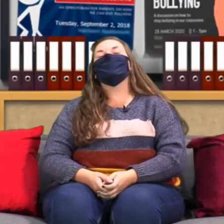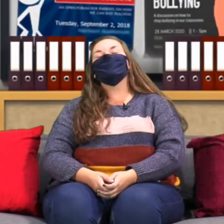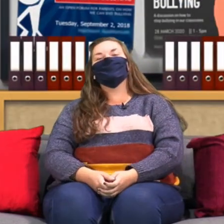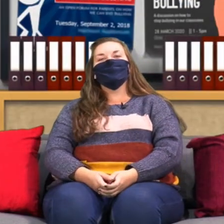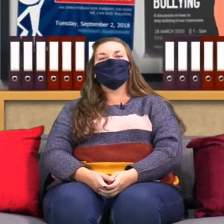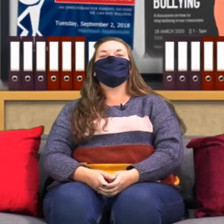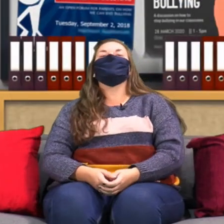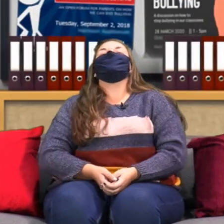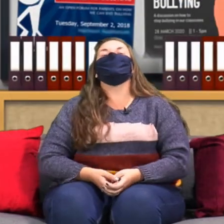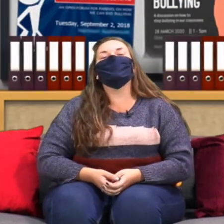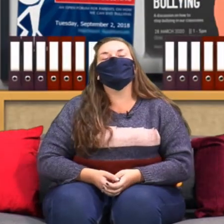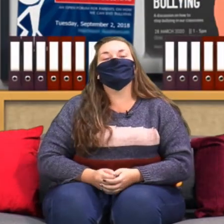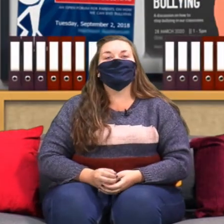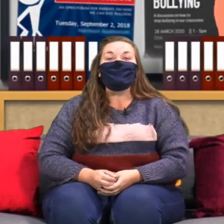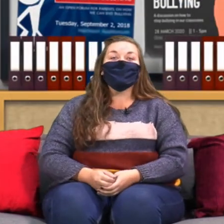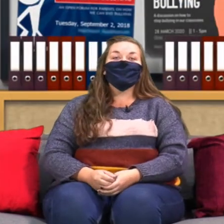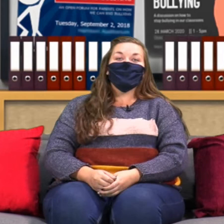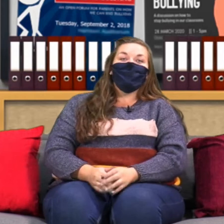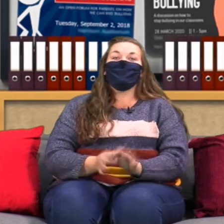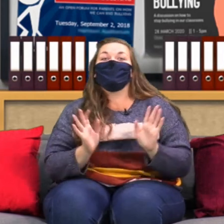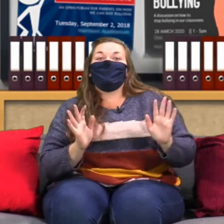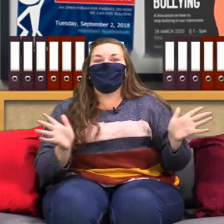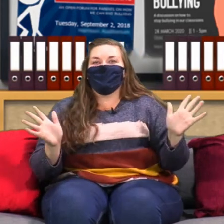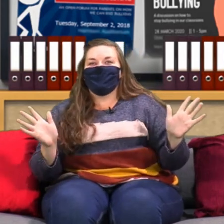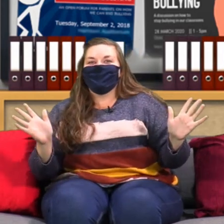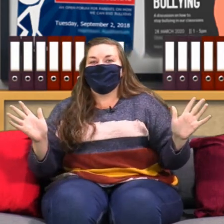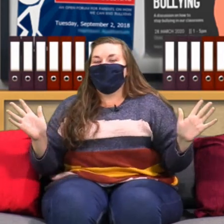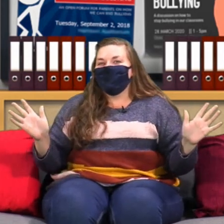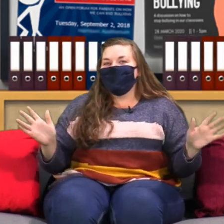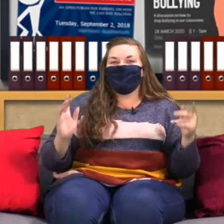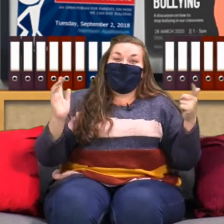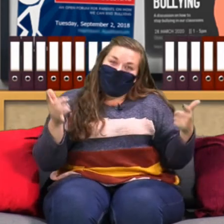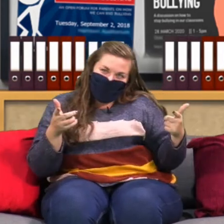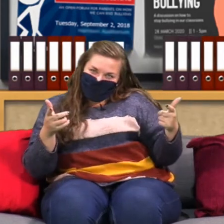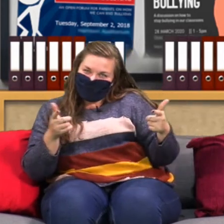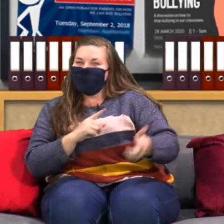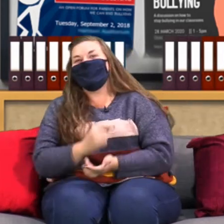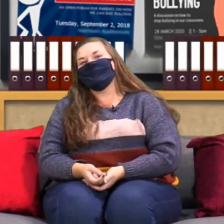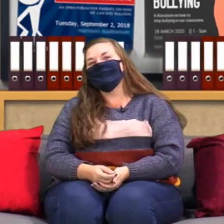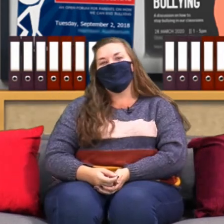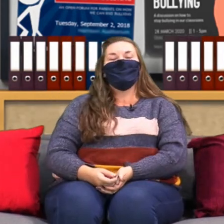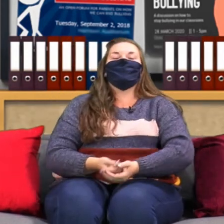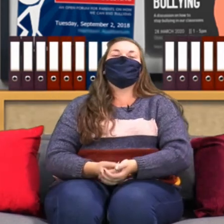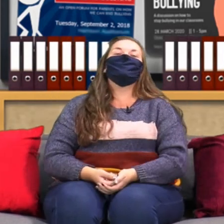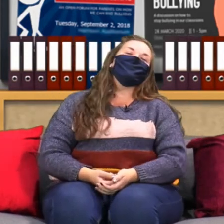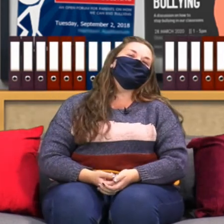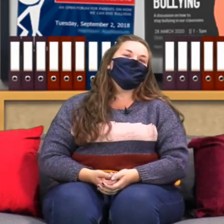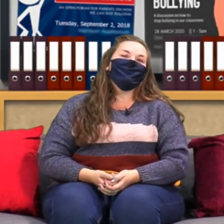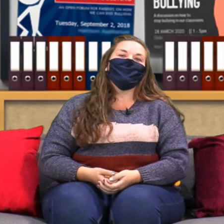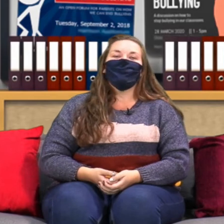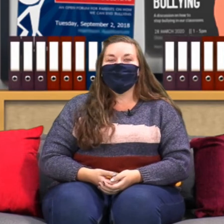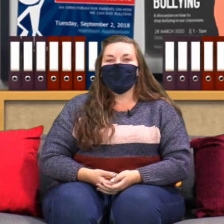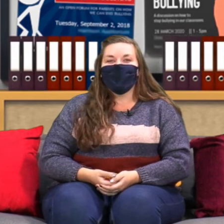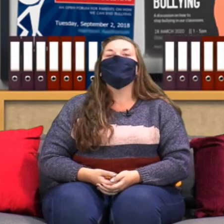Thank you so much, teacher Diergaard, for teaching us all about addition. So now, let's add to our lessons with grades 6